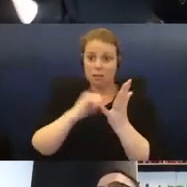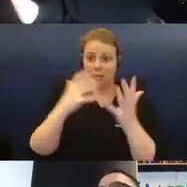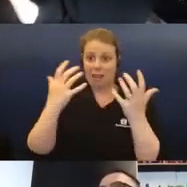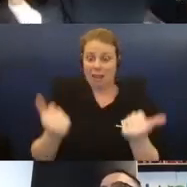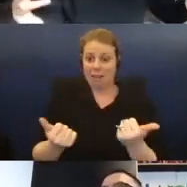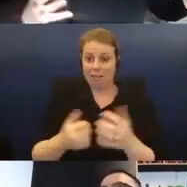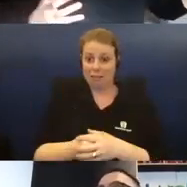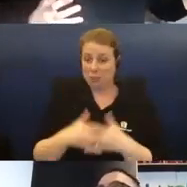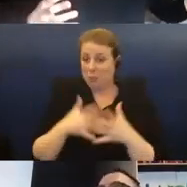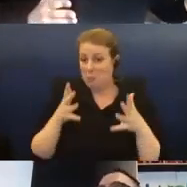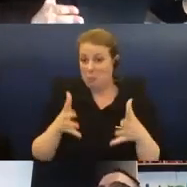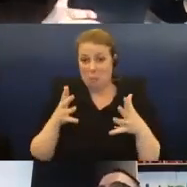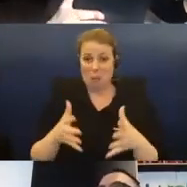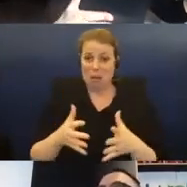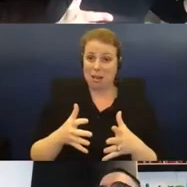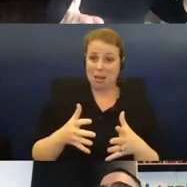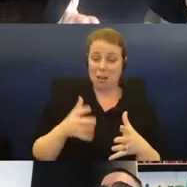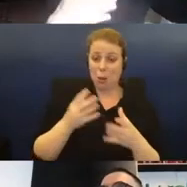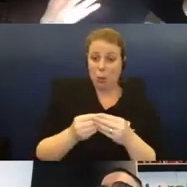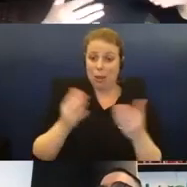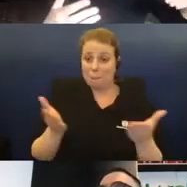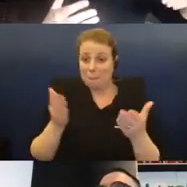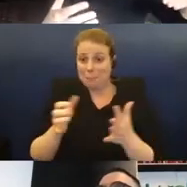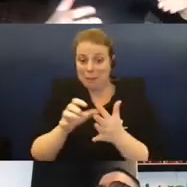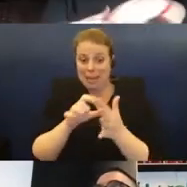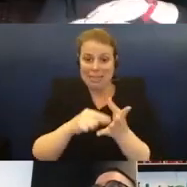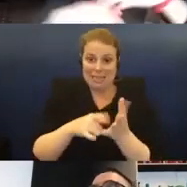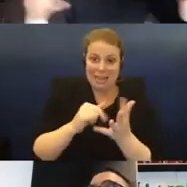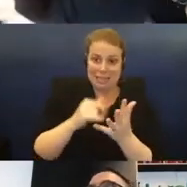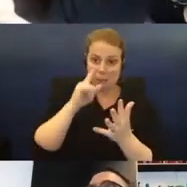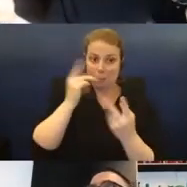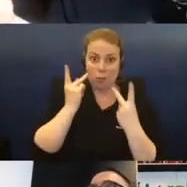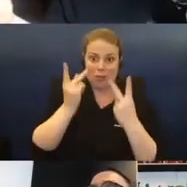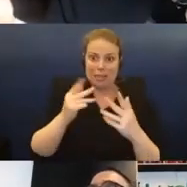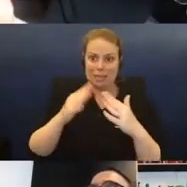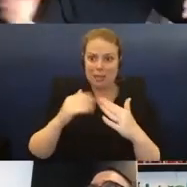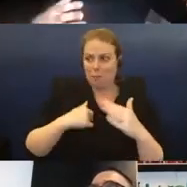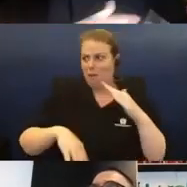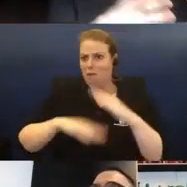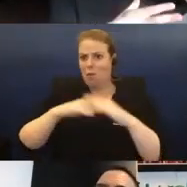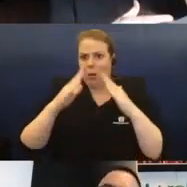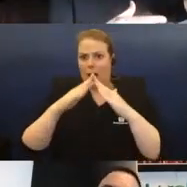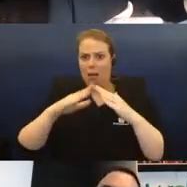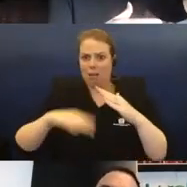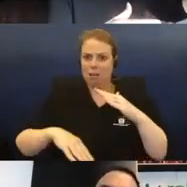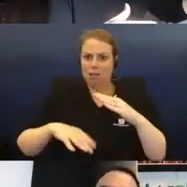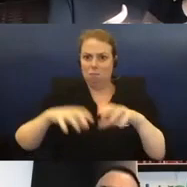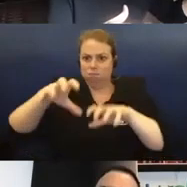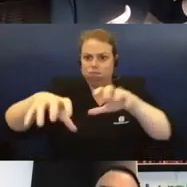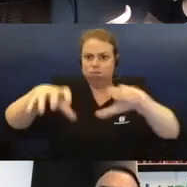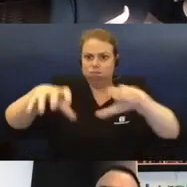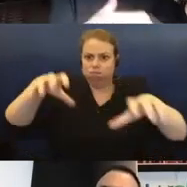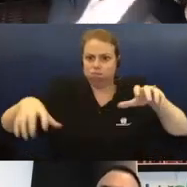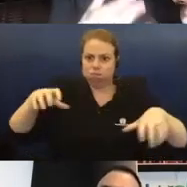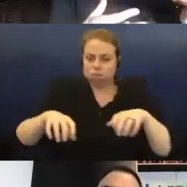was so strange, you know, with the play dates or children, people coming over, my whole house is covered, was covered at the time with bollards, and it was